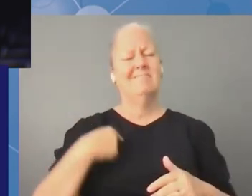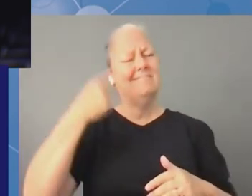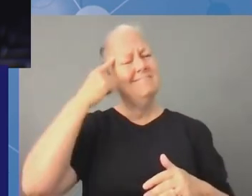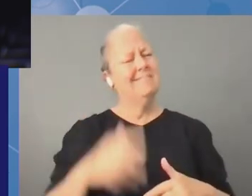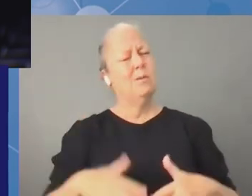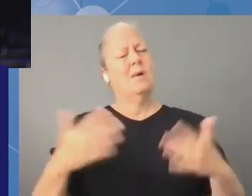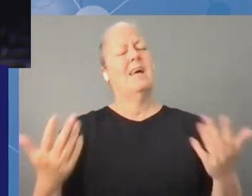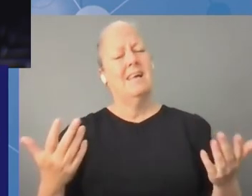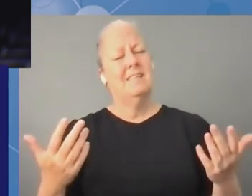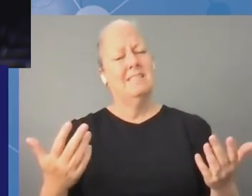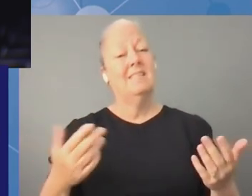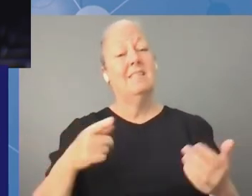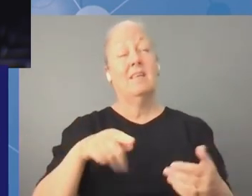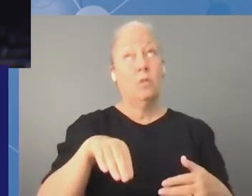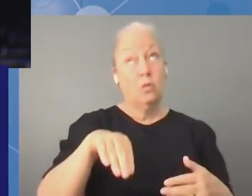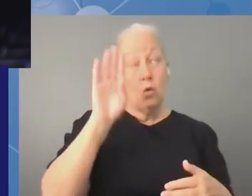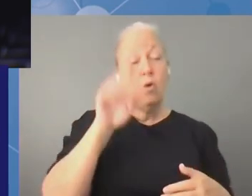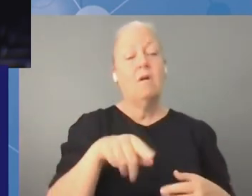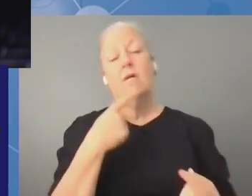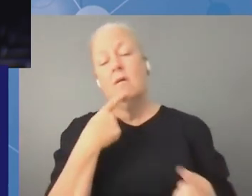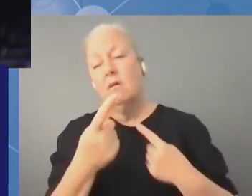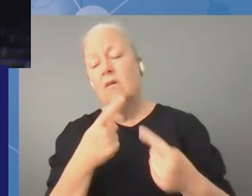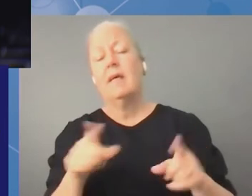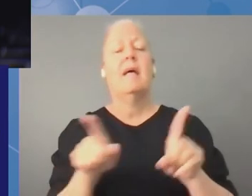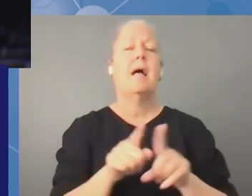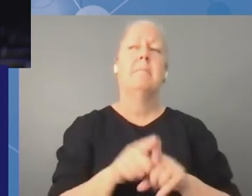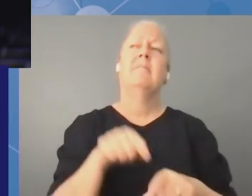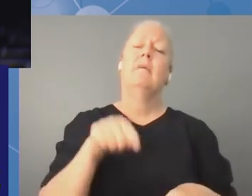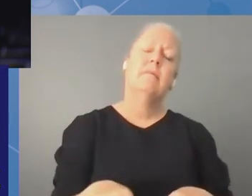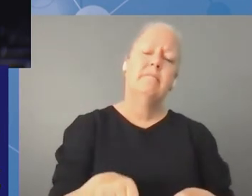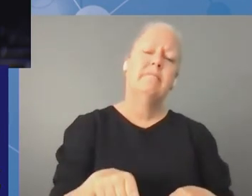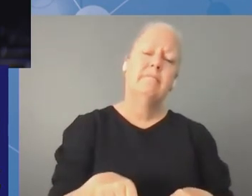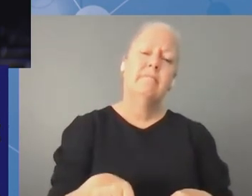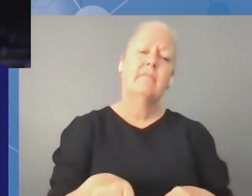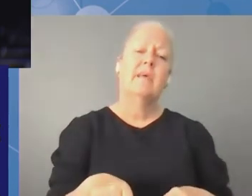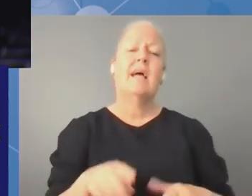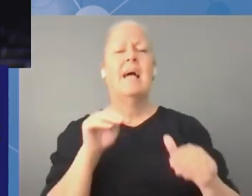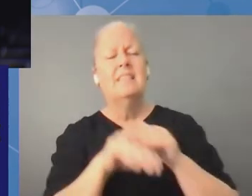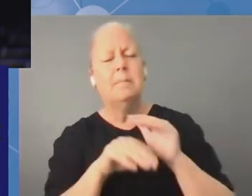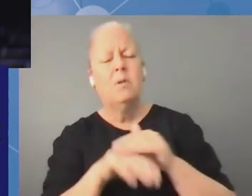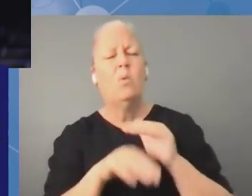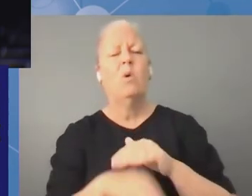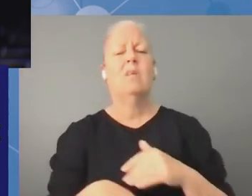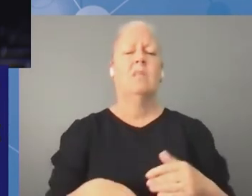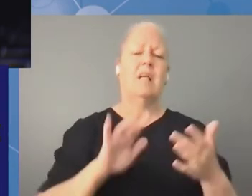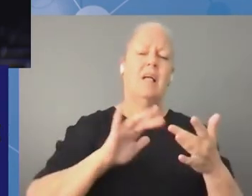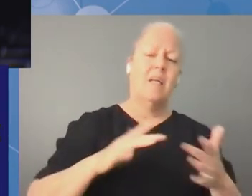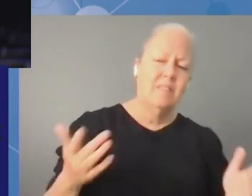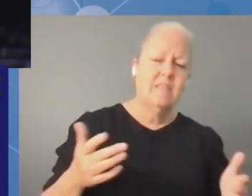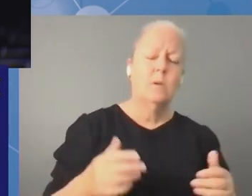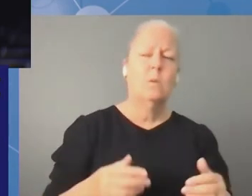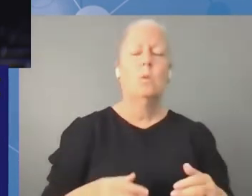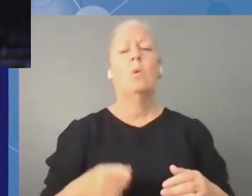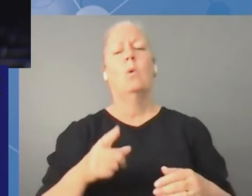we talk about internet and artificial intelligence internet and economic growth internet and sustainable development